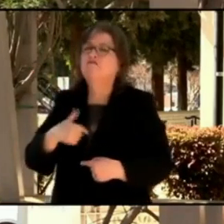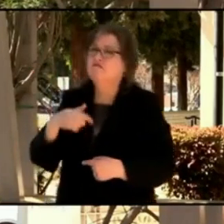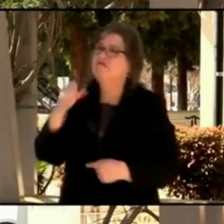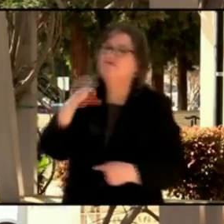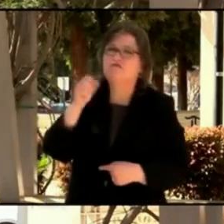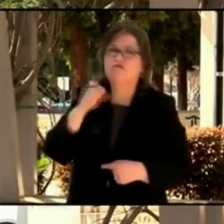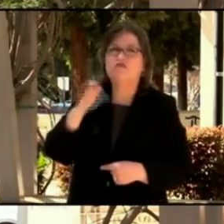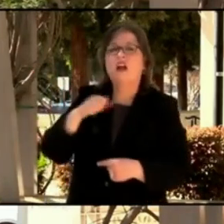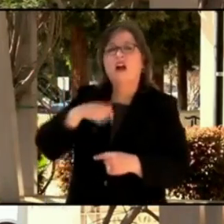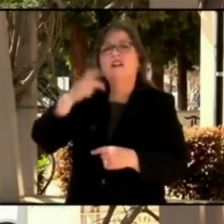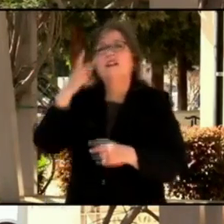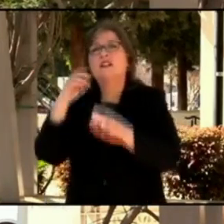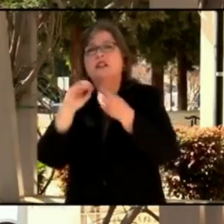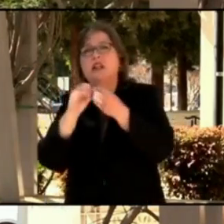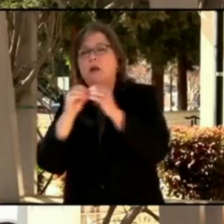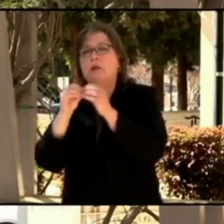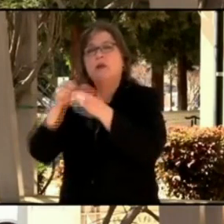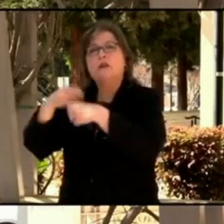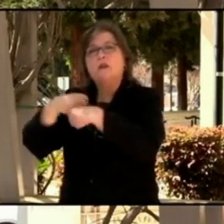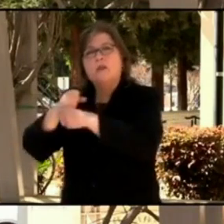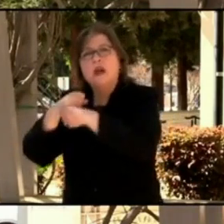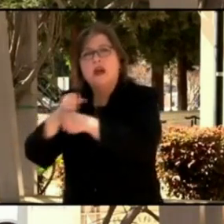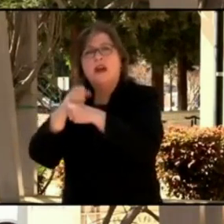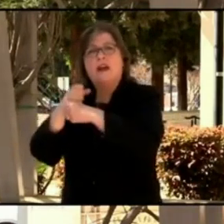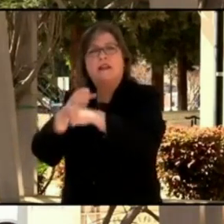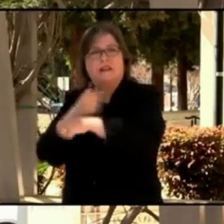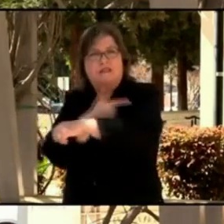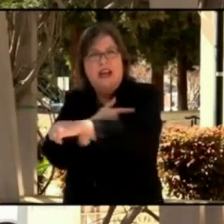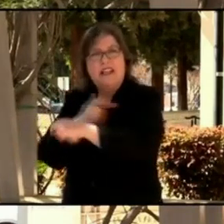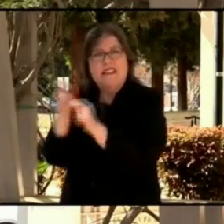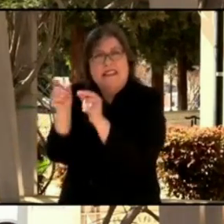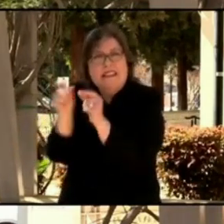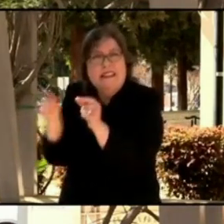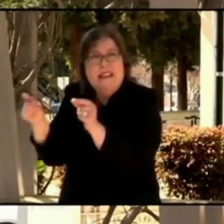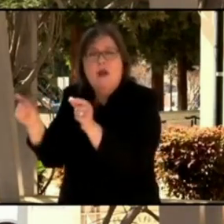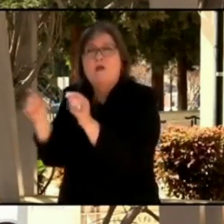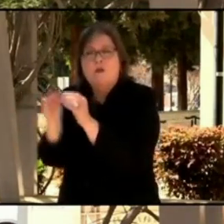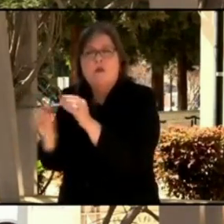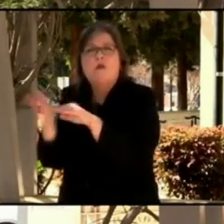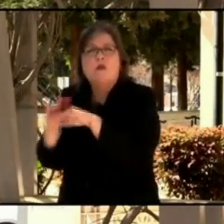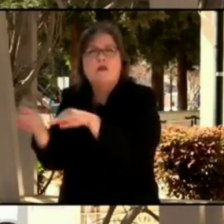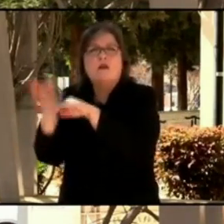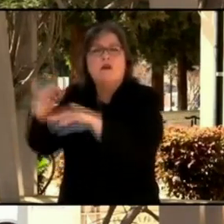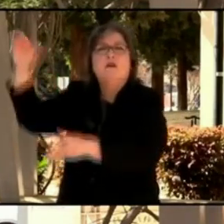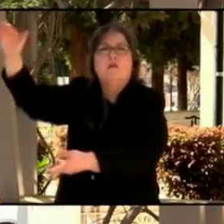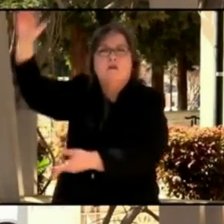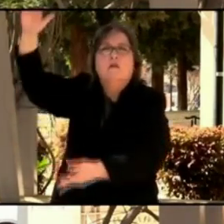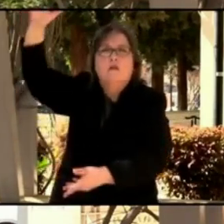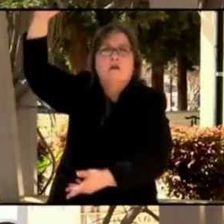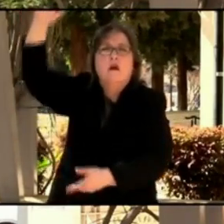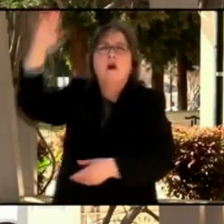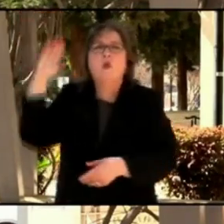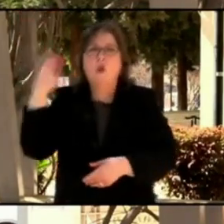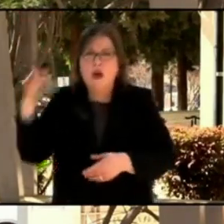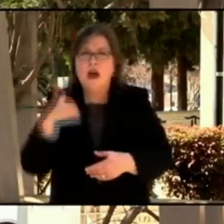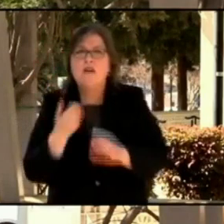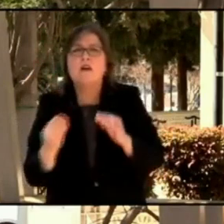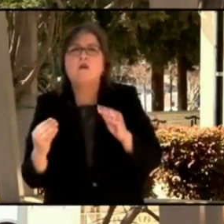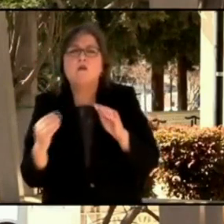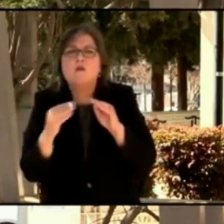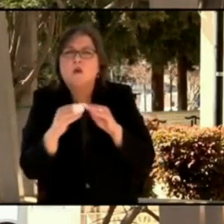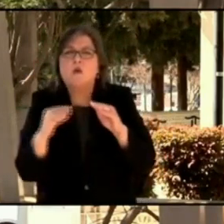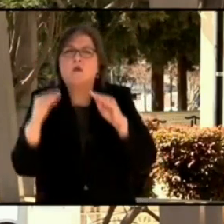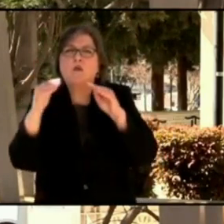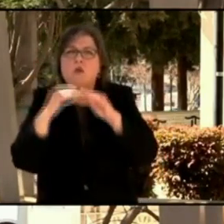numbers are going up and again, vaccine will be flowing probably to a lot of our local pharmacies also directly from the